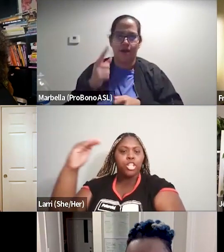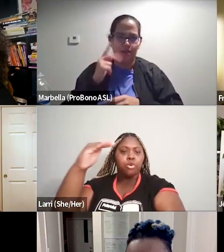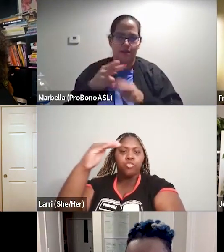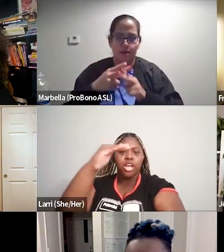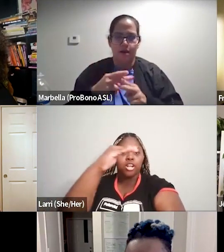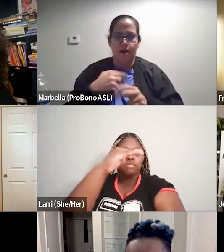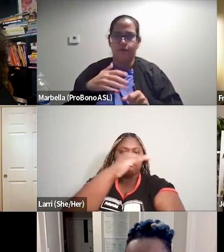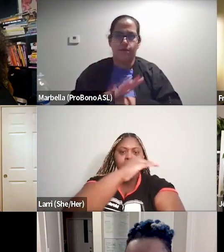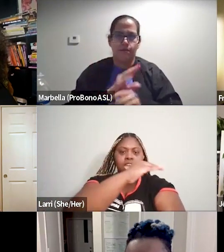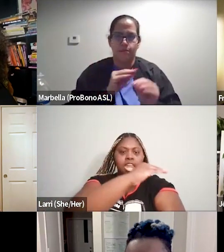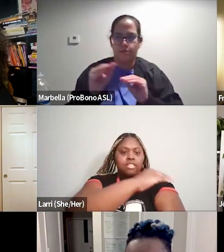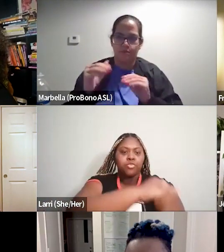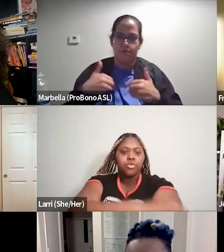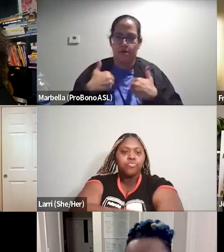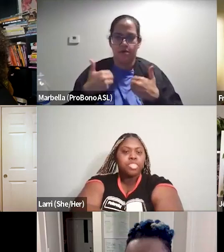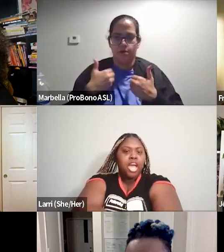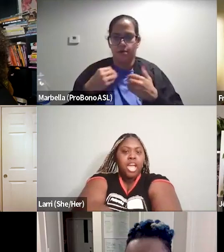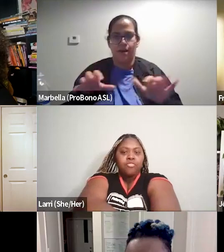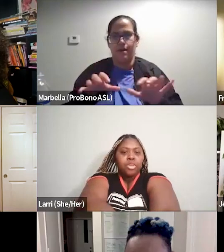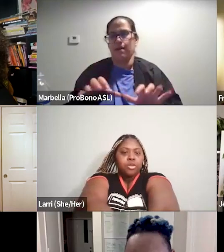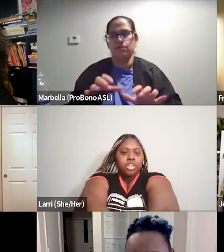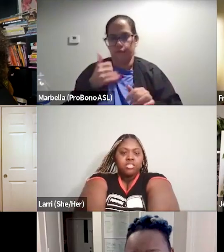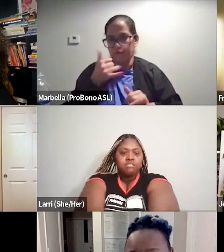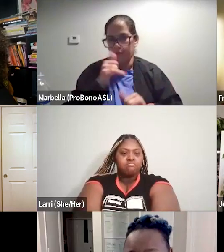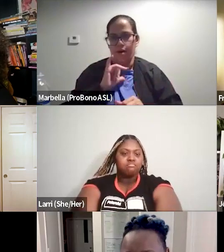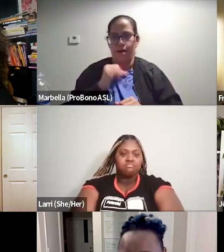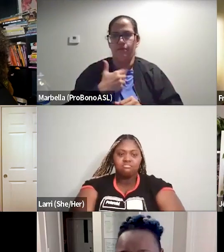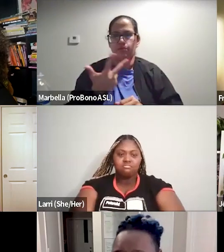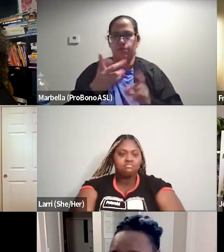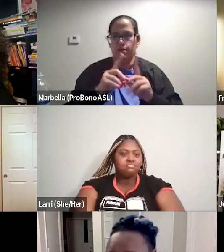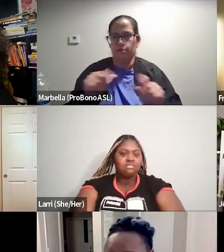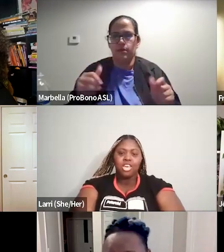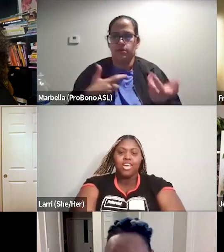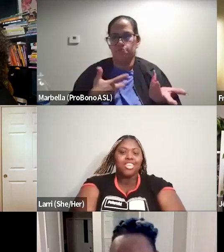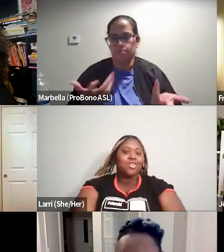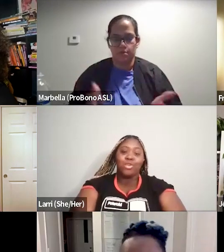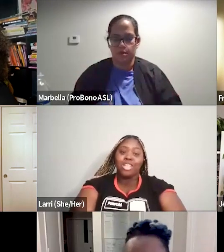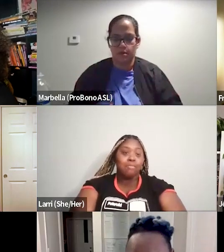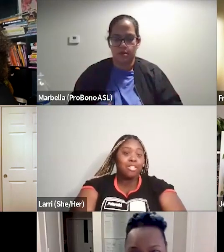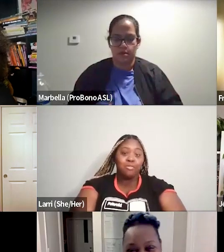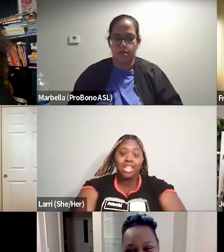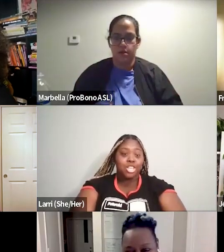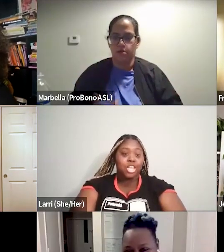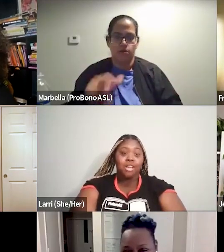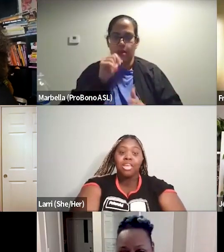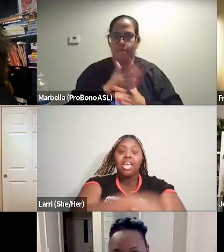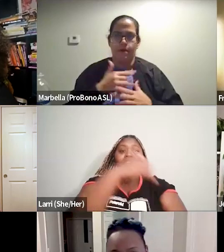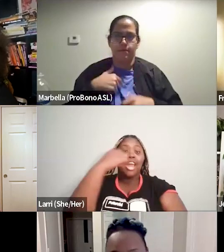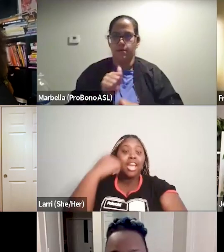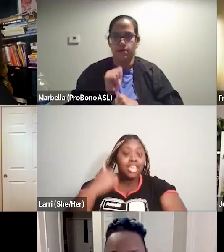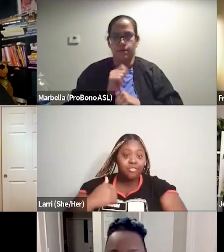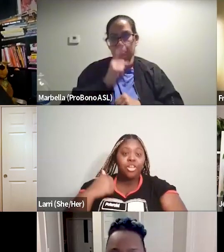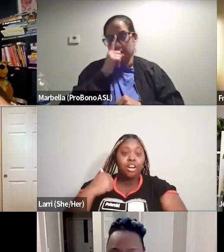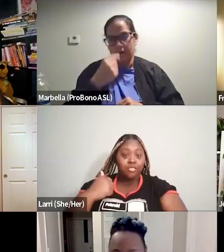I'll fully move younger and act a fool. I have three degrees. You will not bother me at this job.